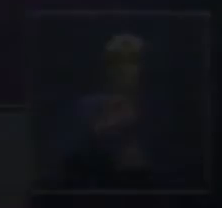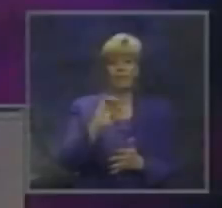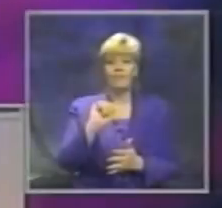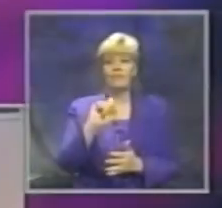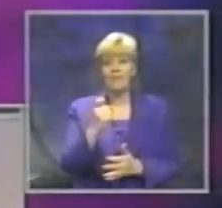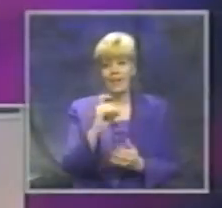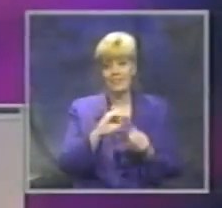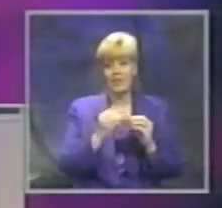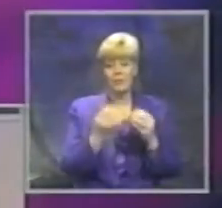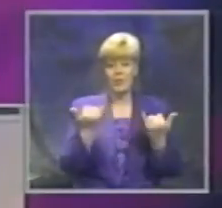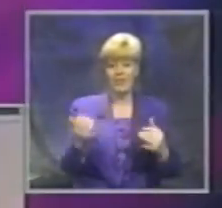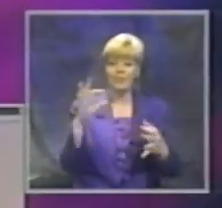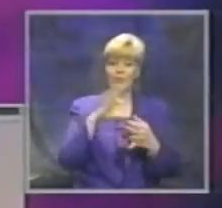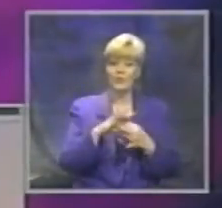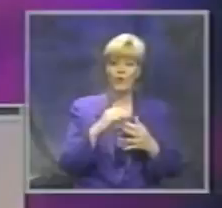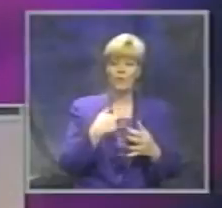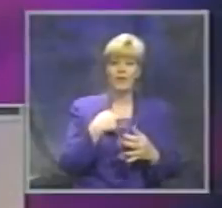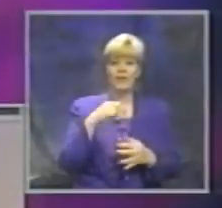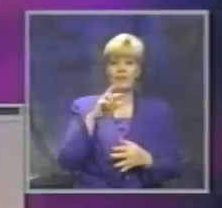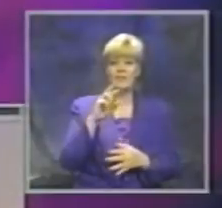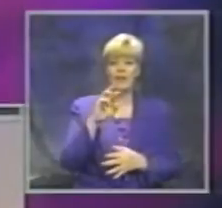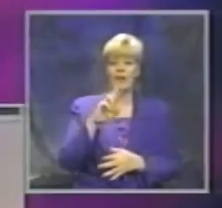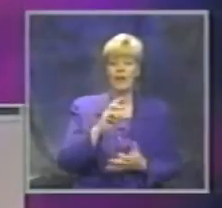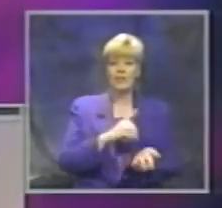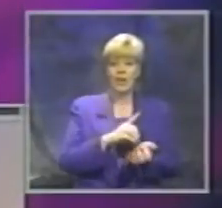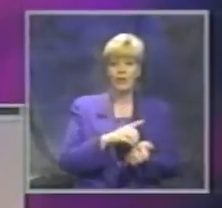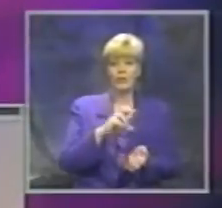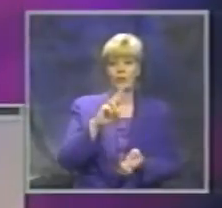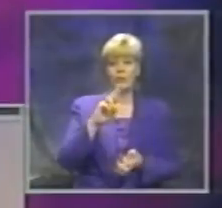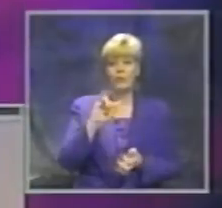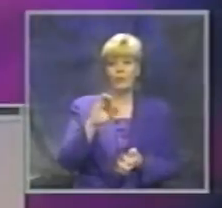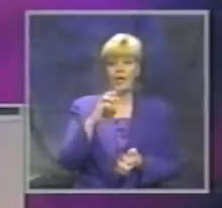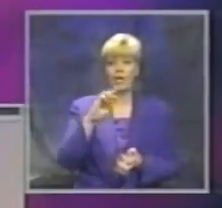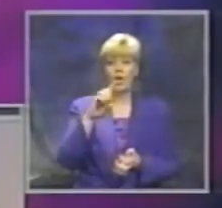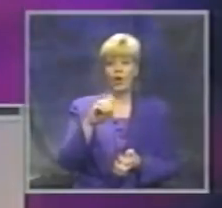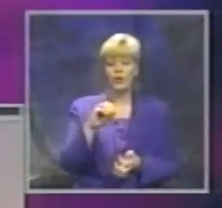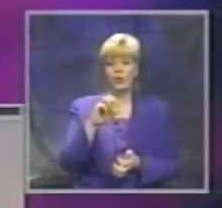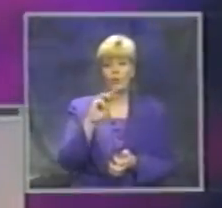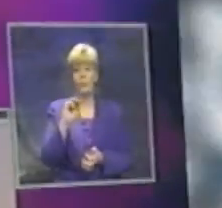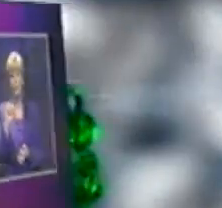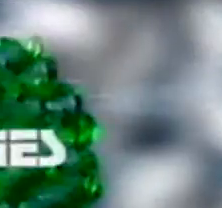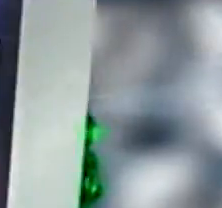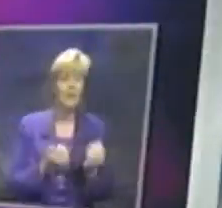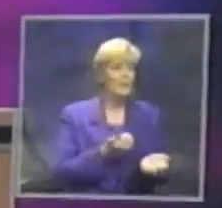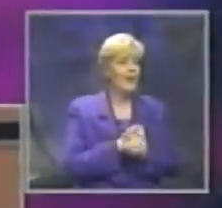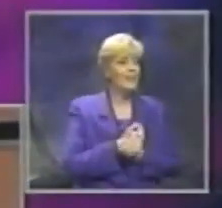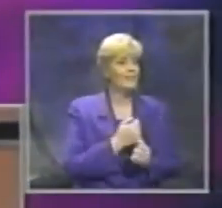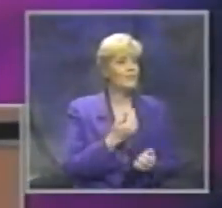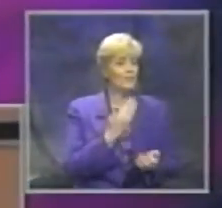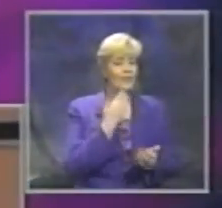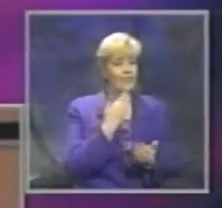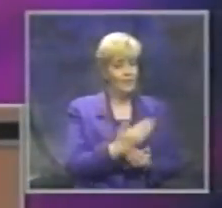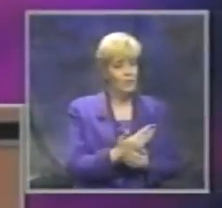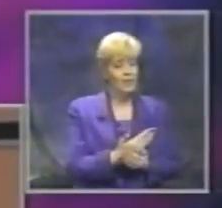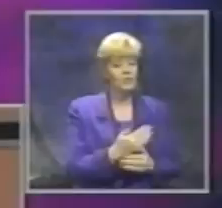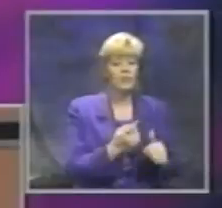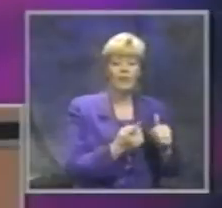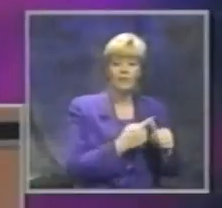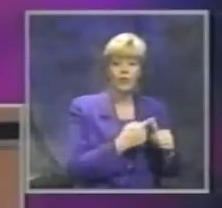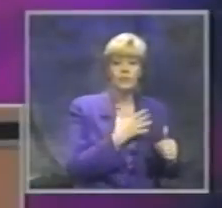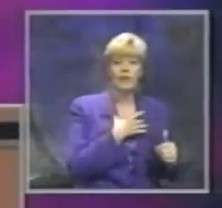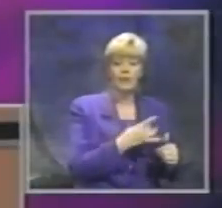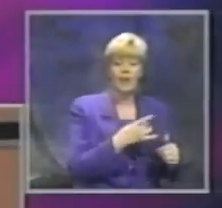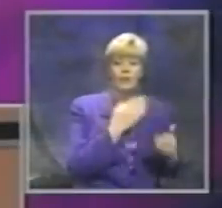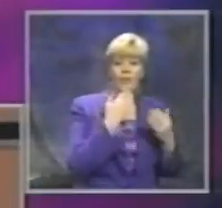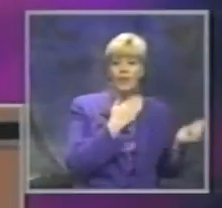Joining me now is Dr. Ricardo Martinez, the current administrator of the National Highway Traffic Safety Administration. Thanks very much. First of all, I'd like to